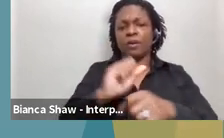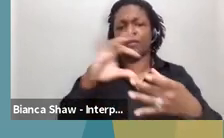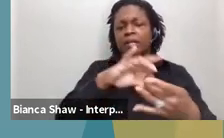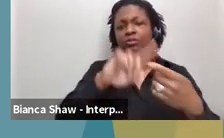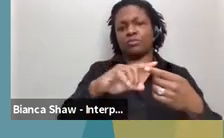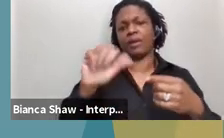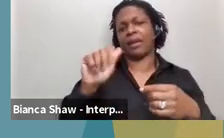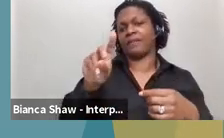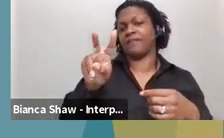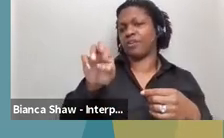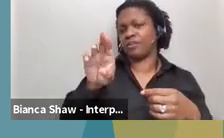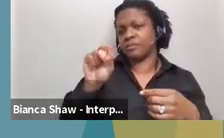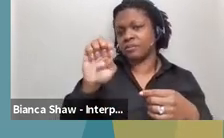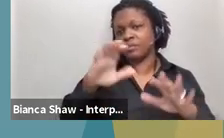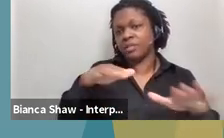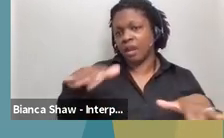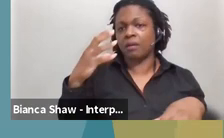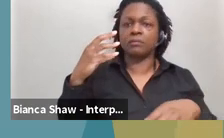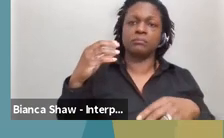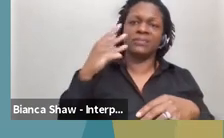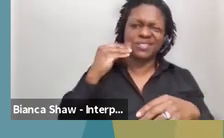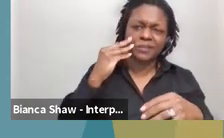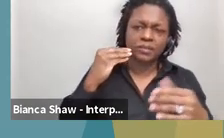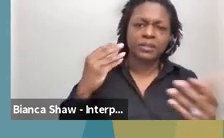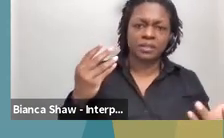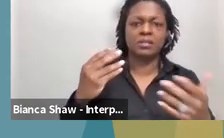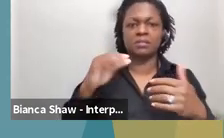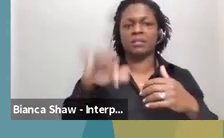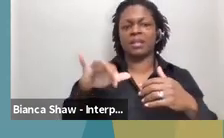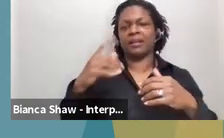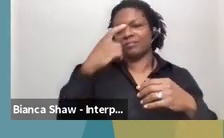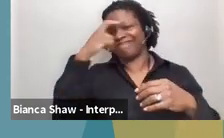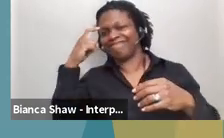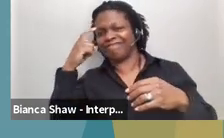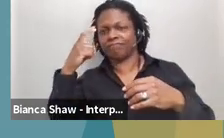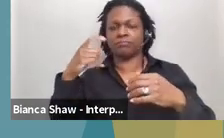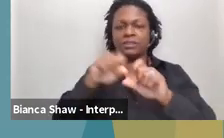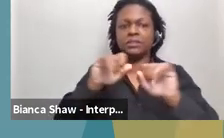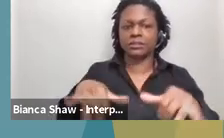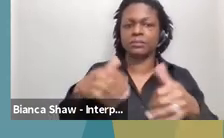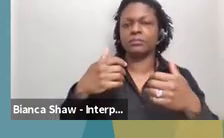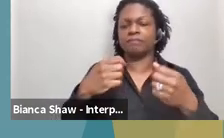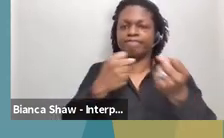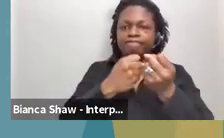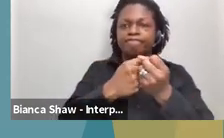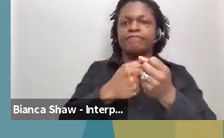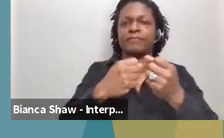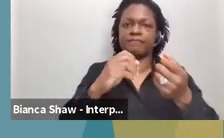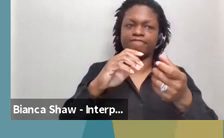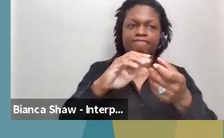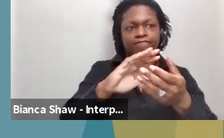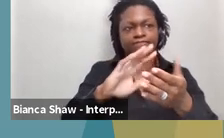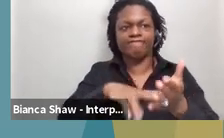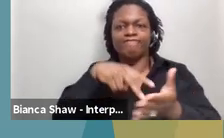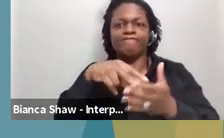state health assessment for public health accreditation. Uh, so as I stated at the very beginning, I am presenting for, uh, the Bureau